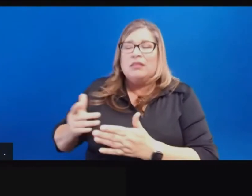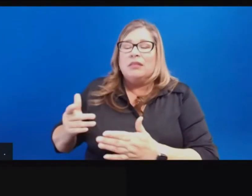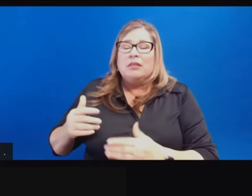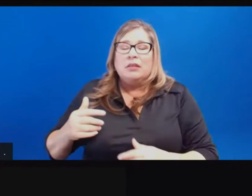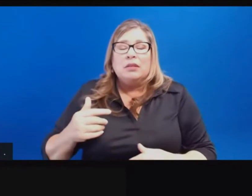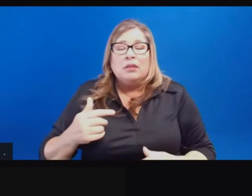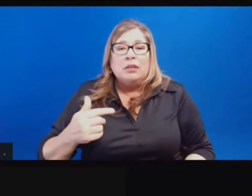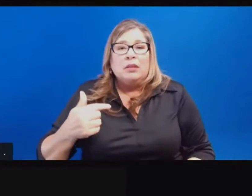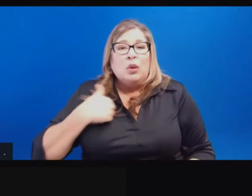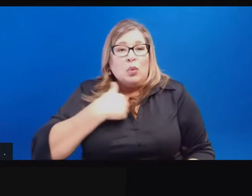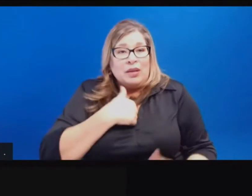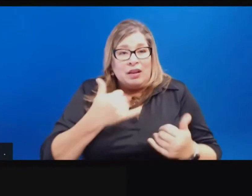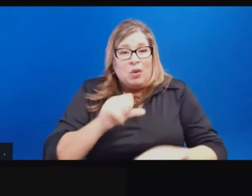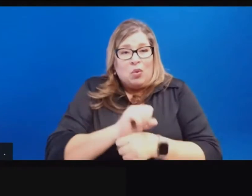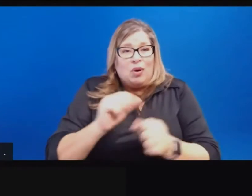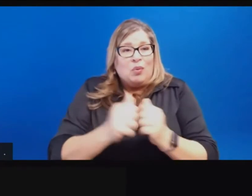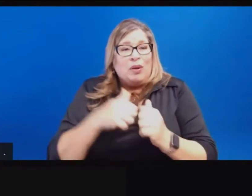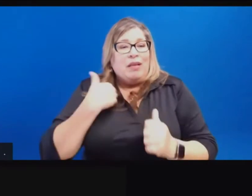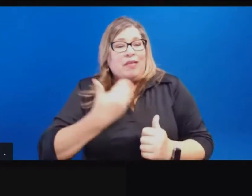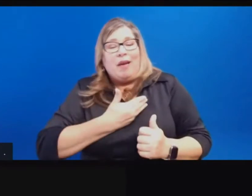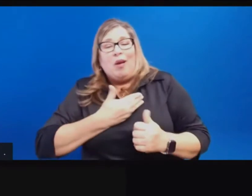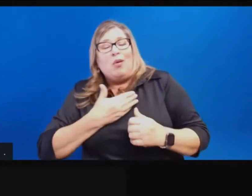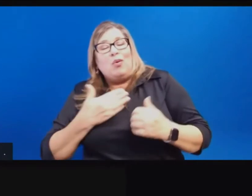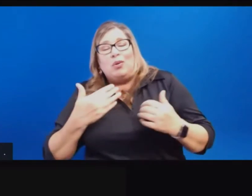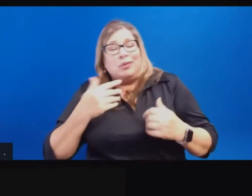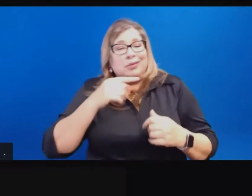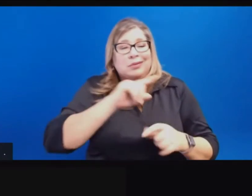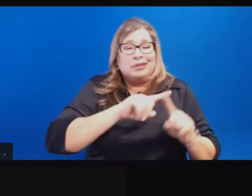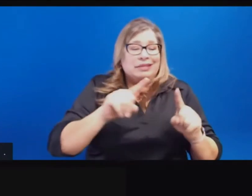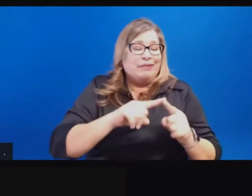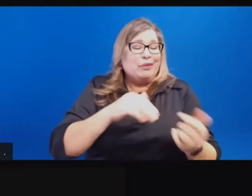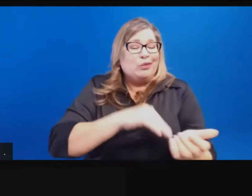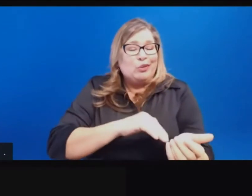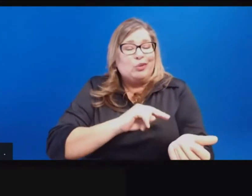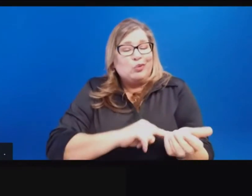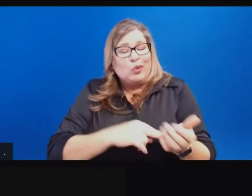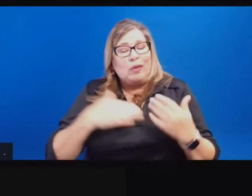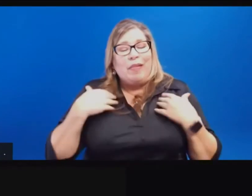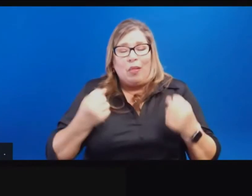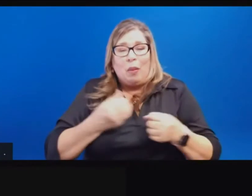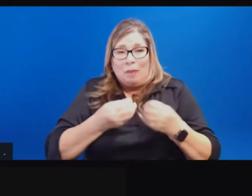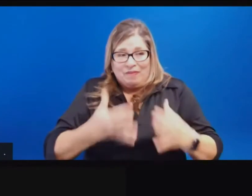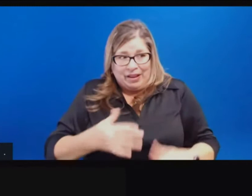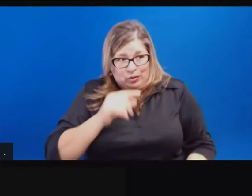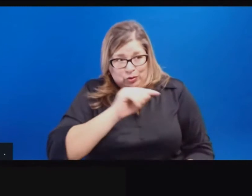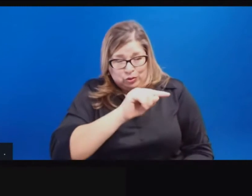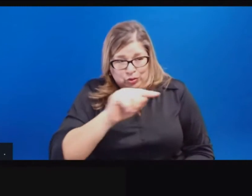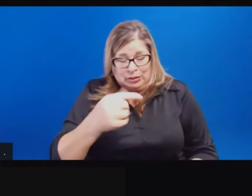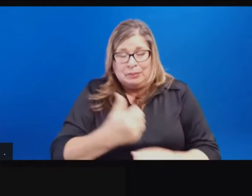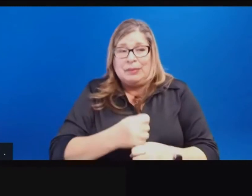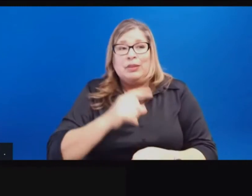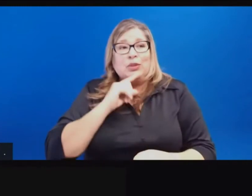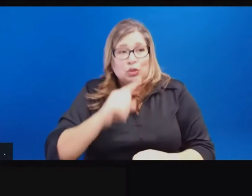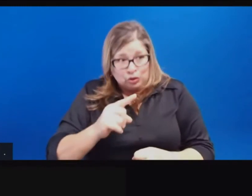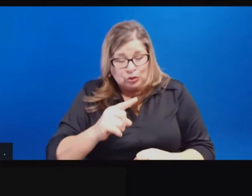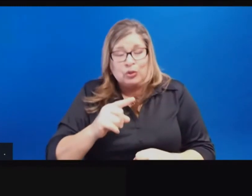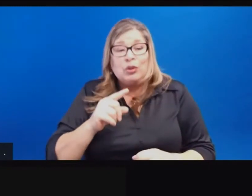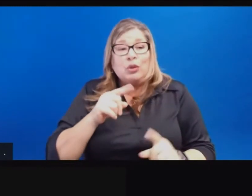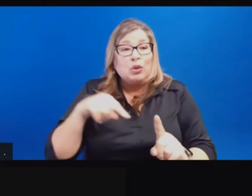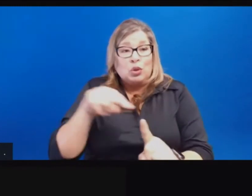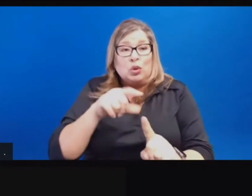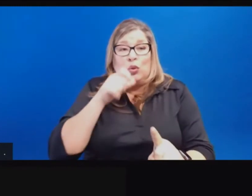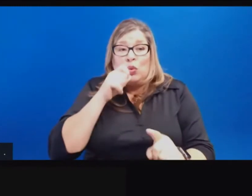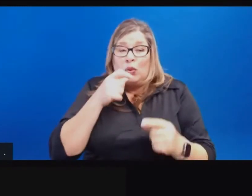to our healthcare providers across the state to make sure that we're leveraging those partners and those providers that can get it out more